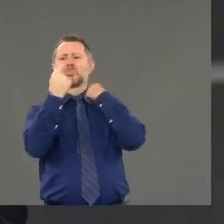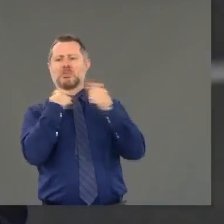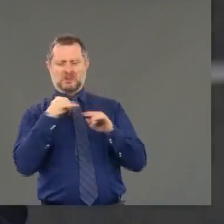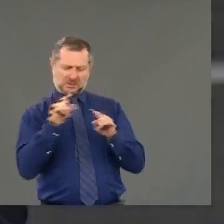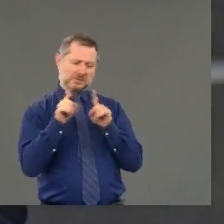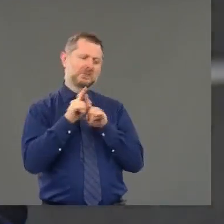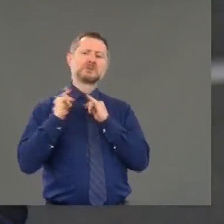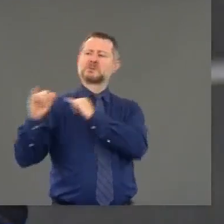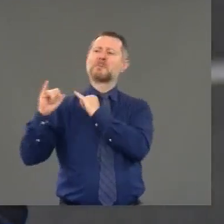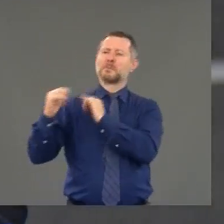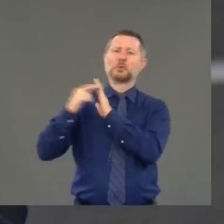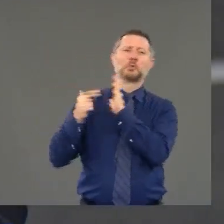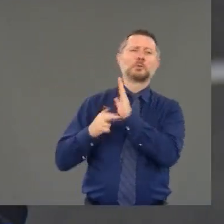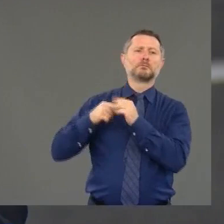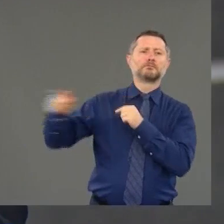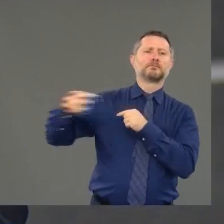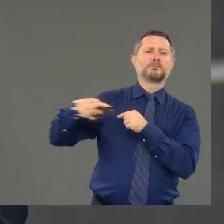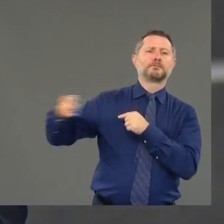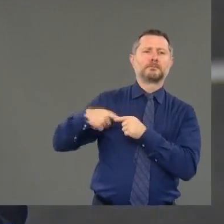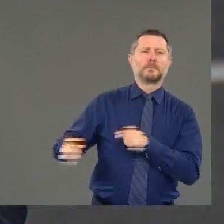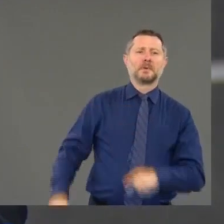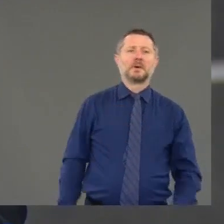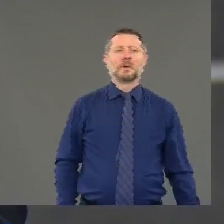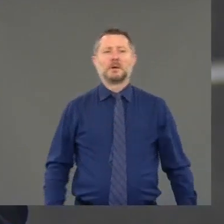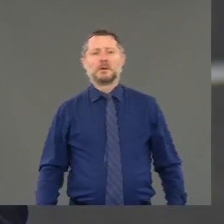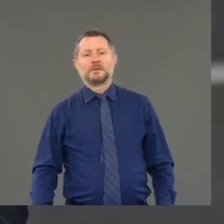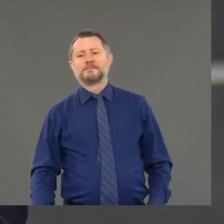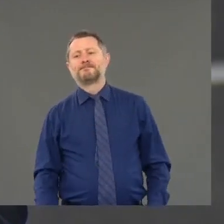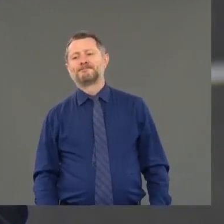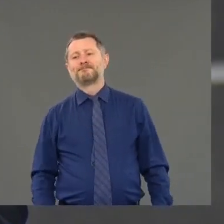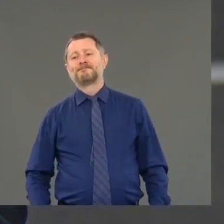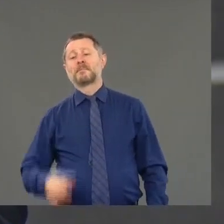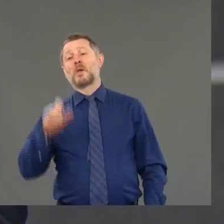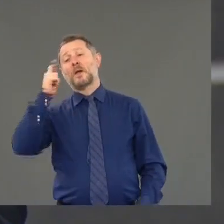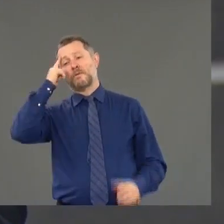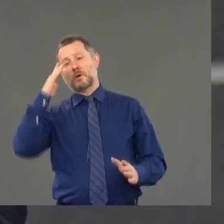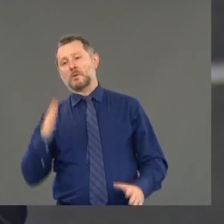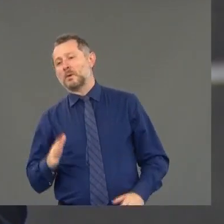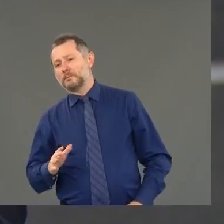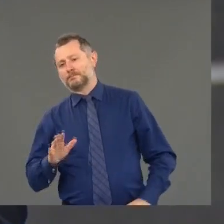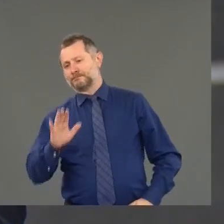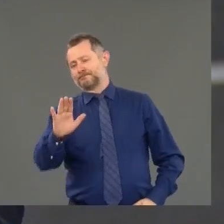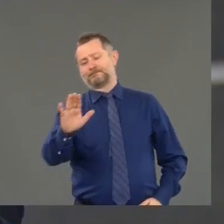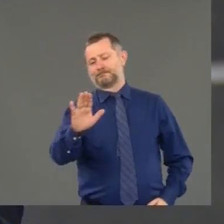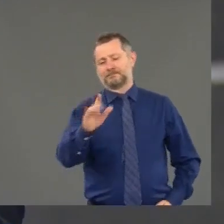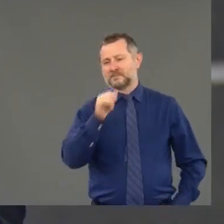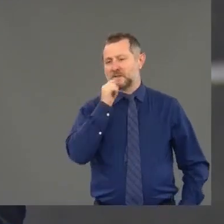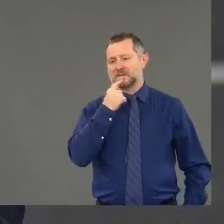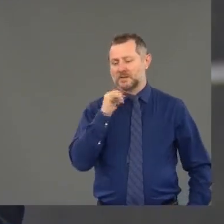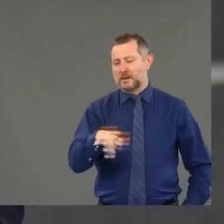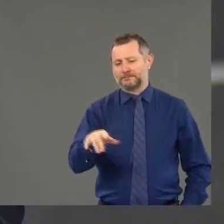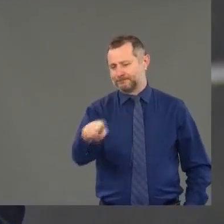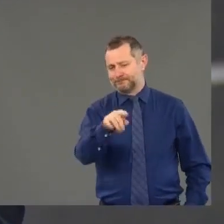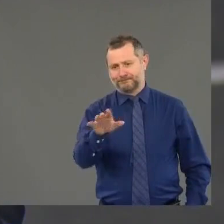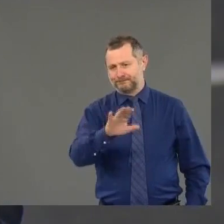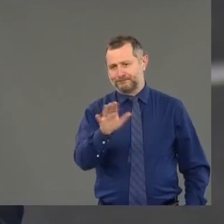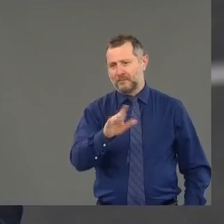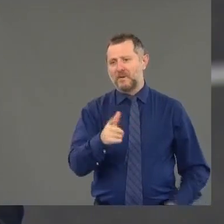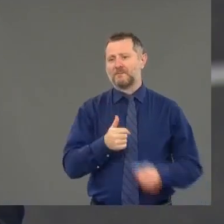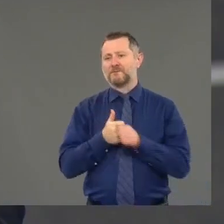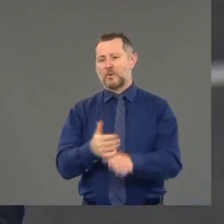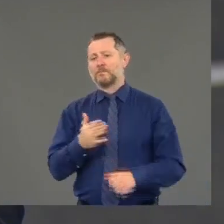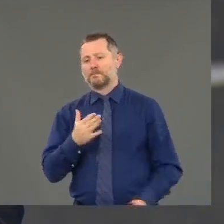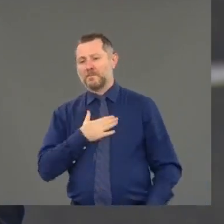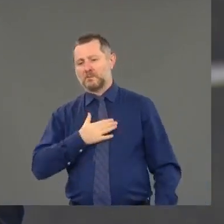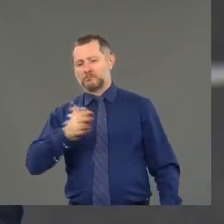as they are for the bar owners and restaurant owners? They didn't say that because they listened to my briefings and